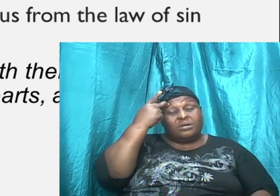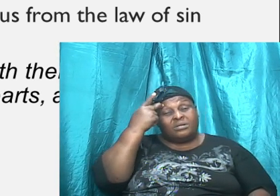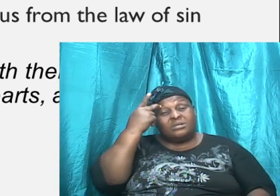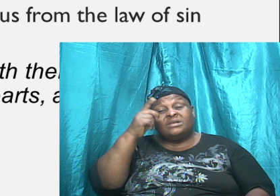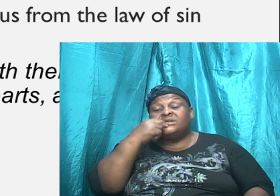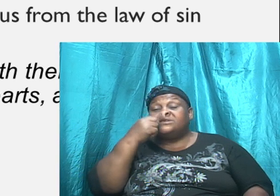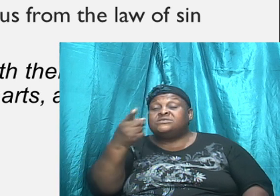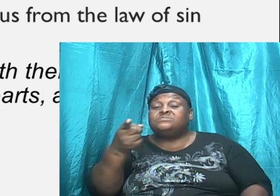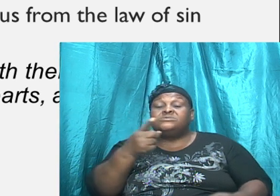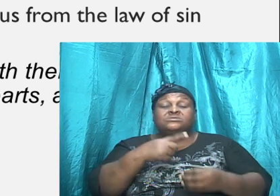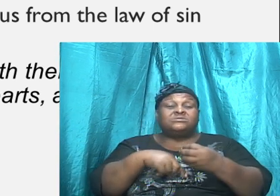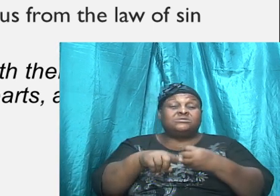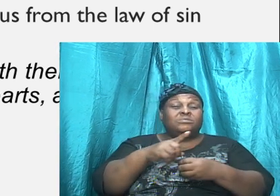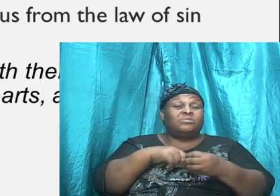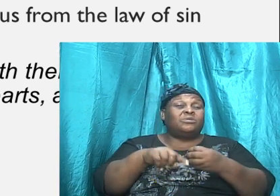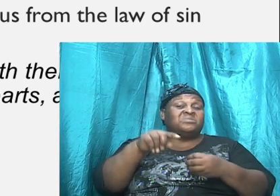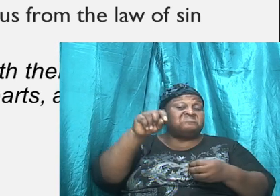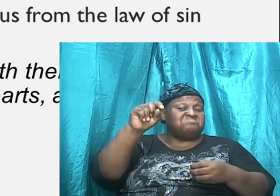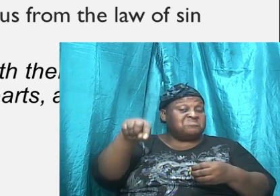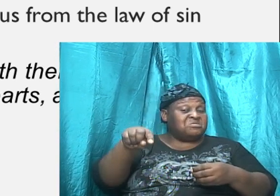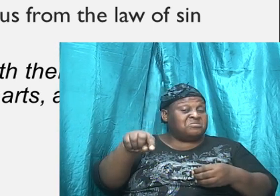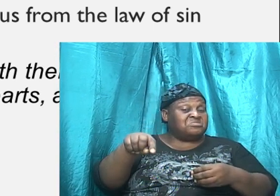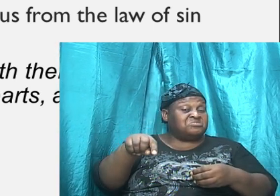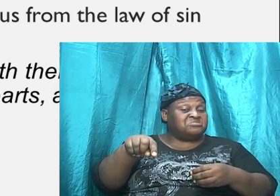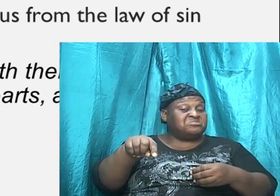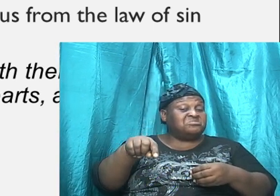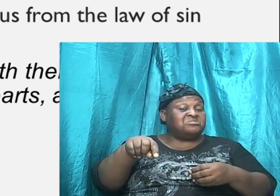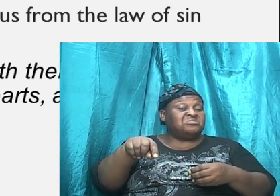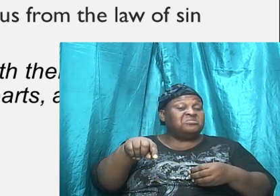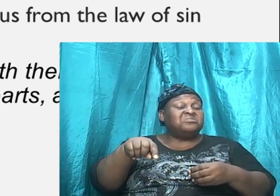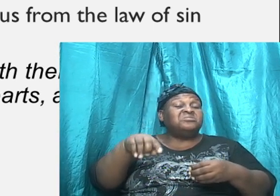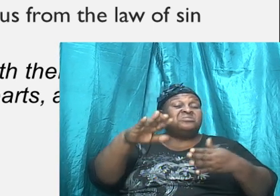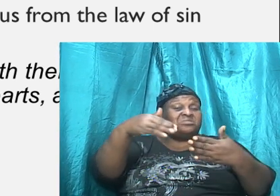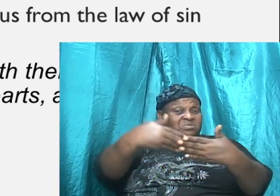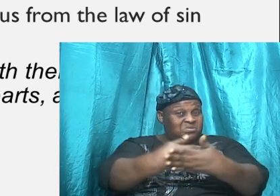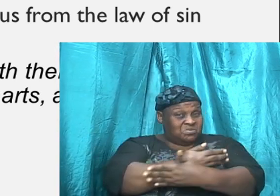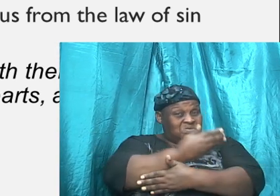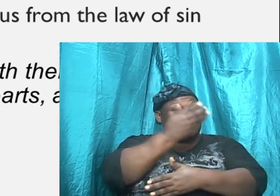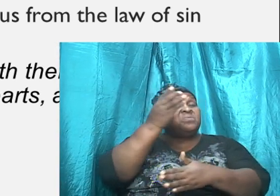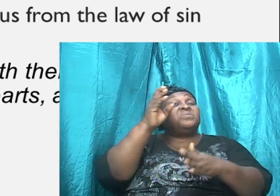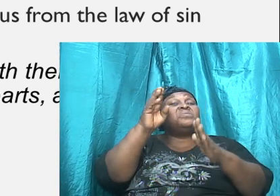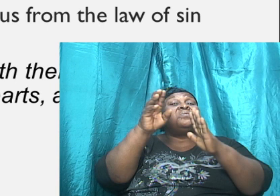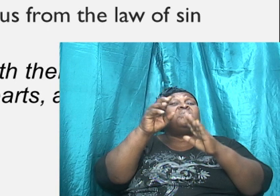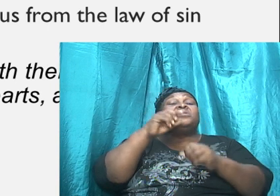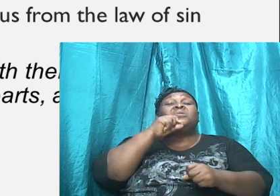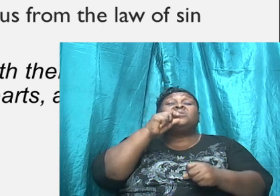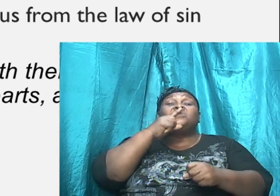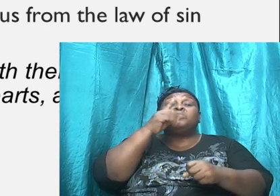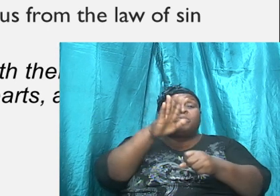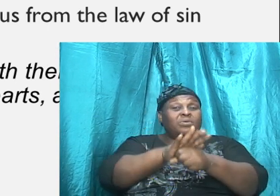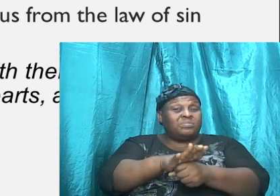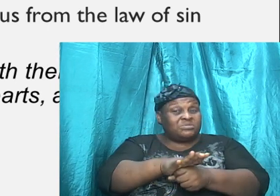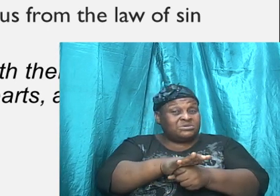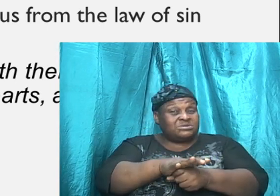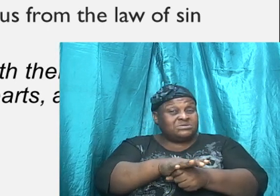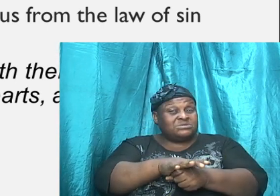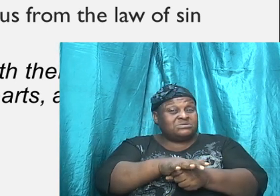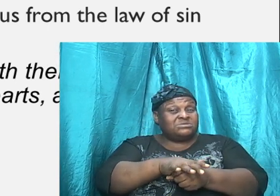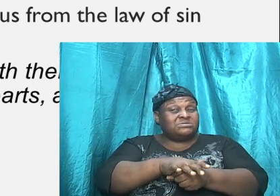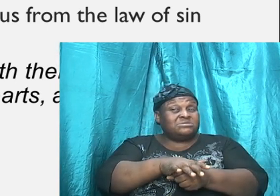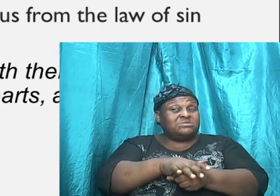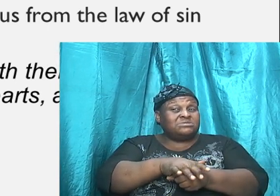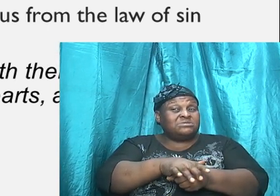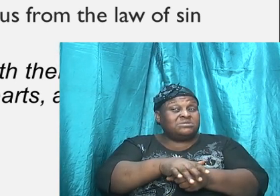speaks about this in the form of the new covenant. He said, this is the covenant I will make with them.